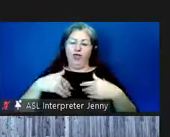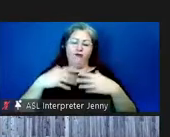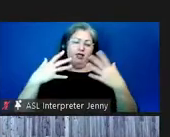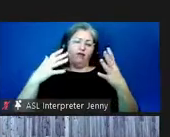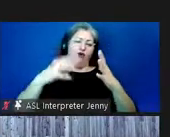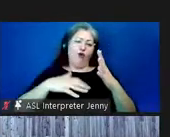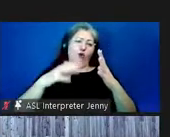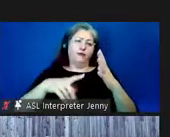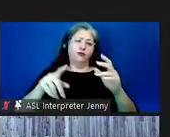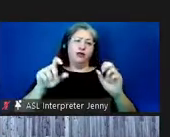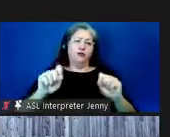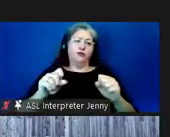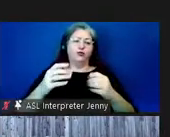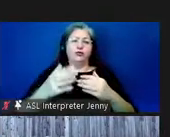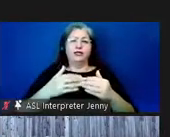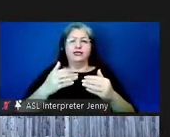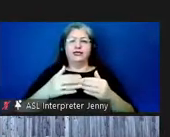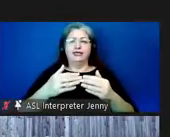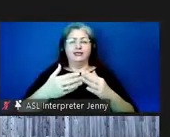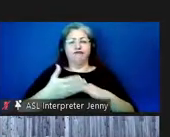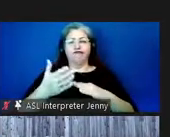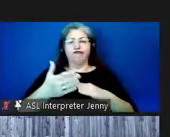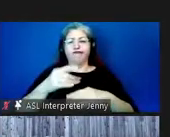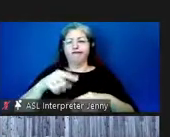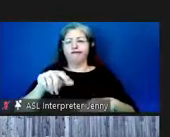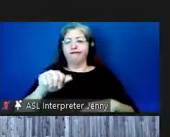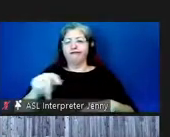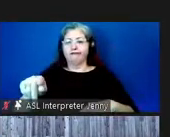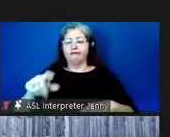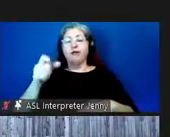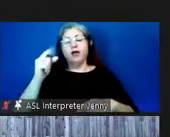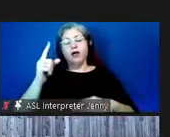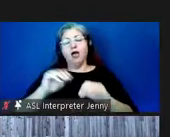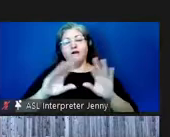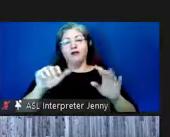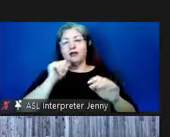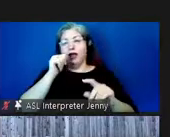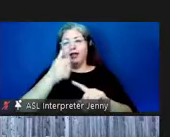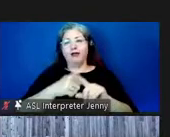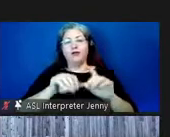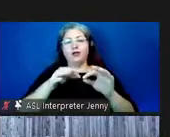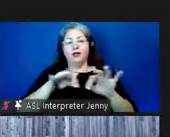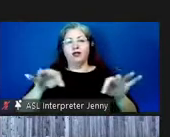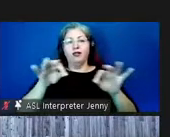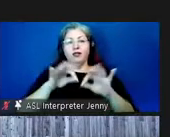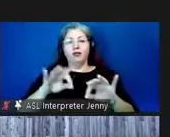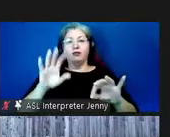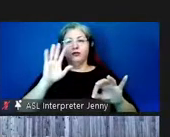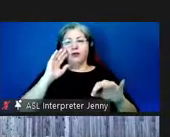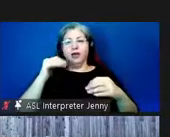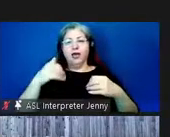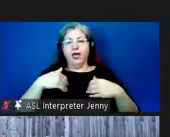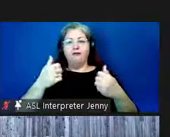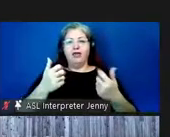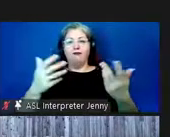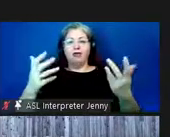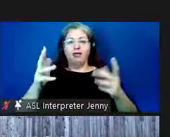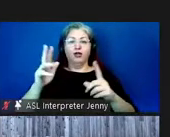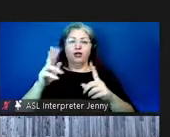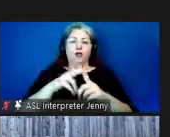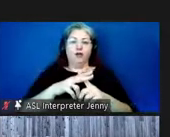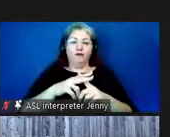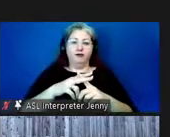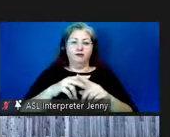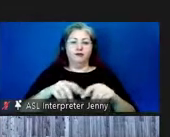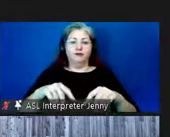and you can really easily deploy this app uh of course obviously not every language is going to have uh everything relevant um